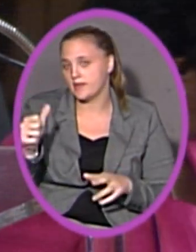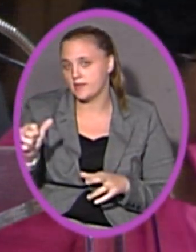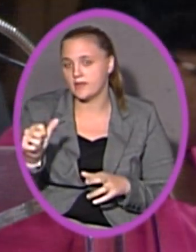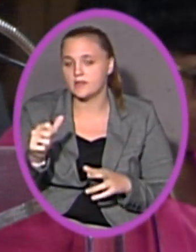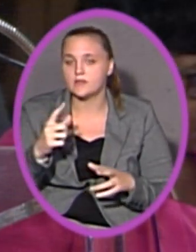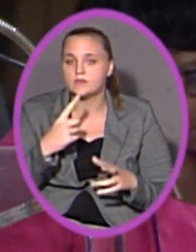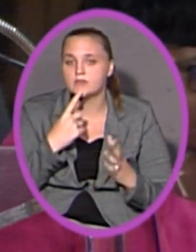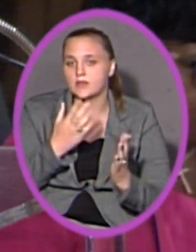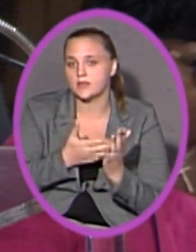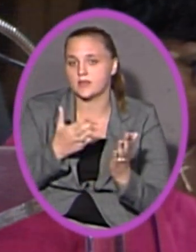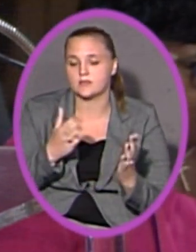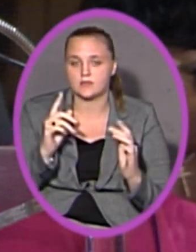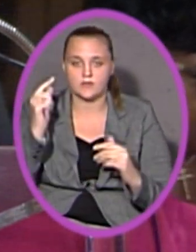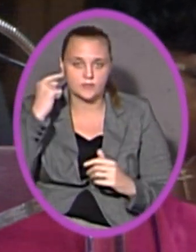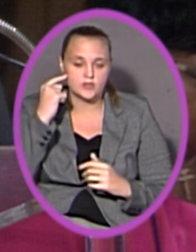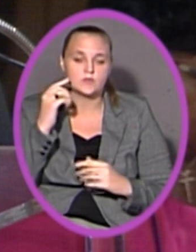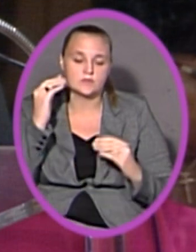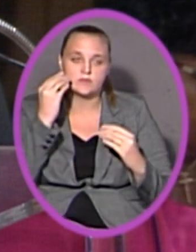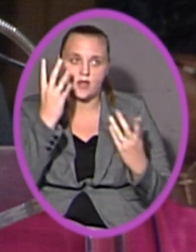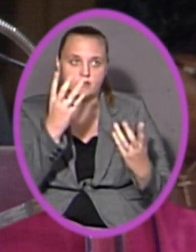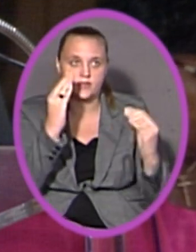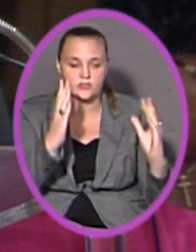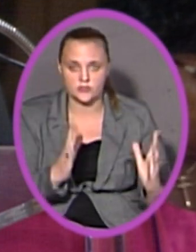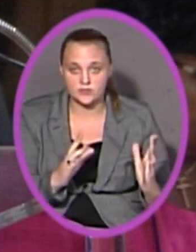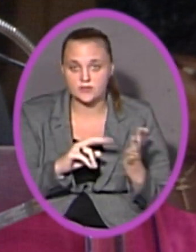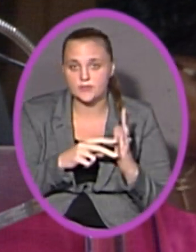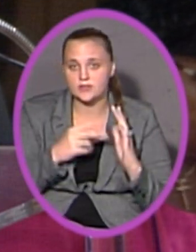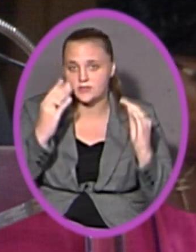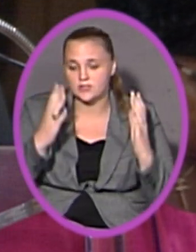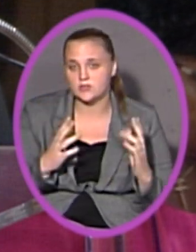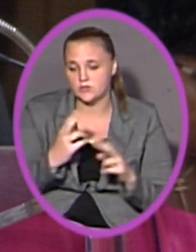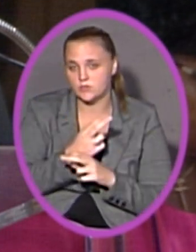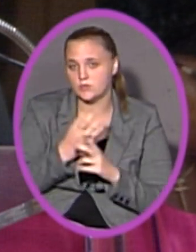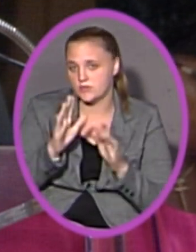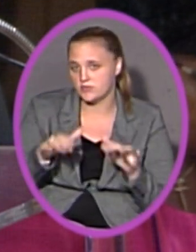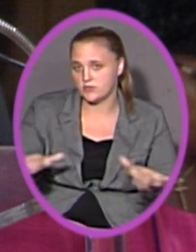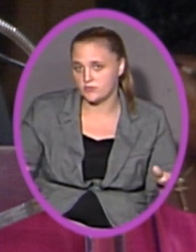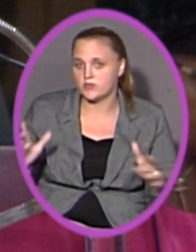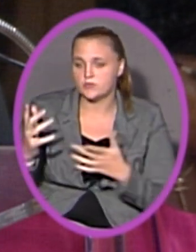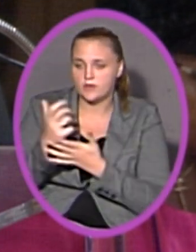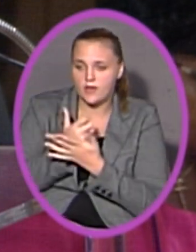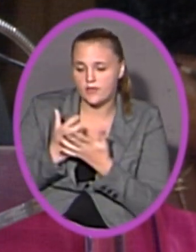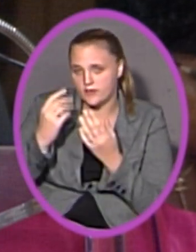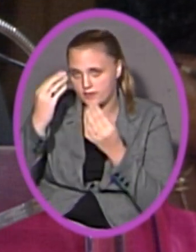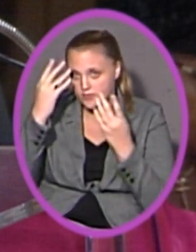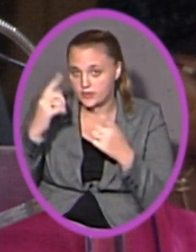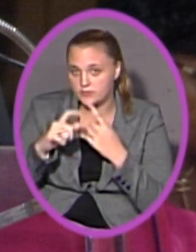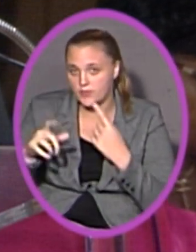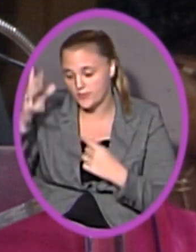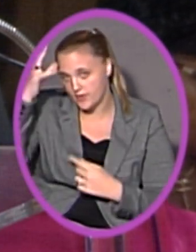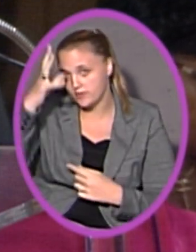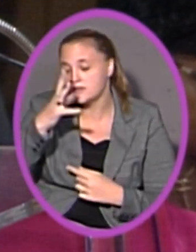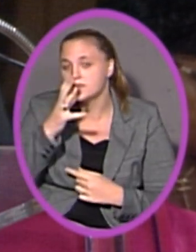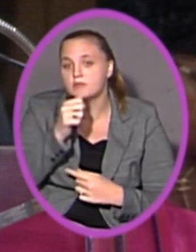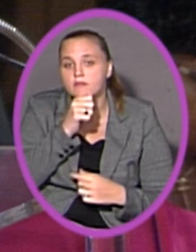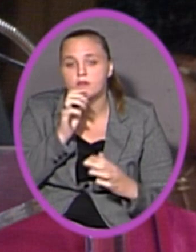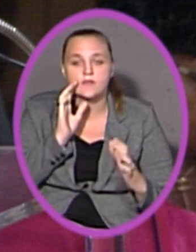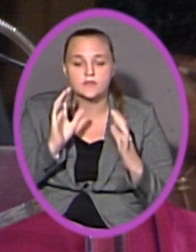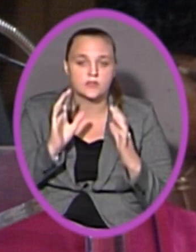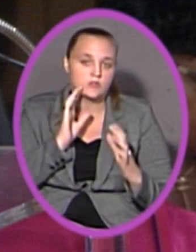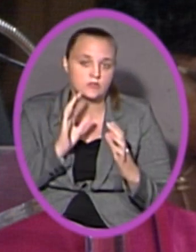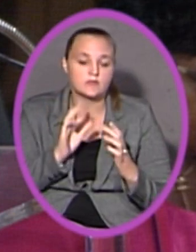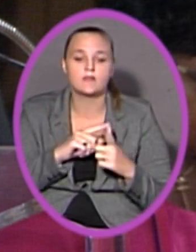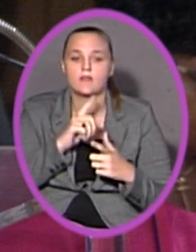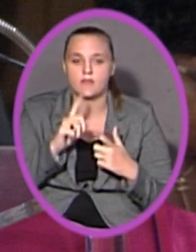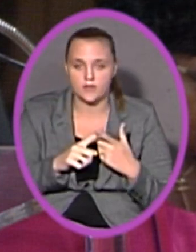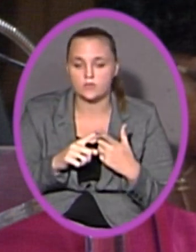against the government to their teachers. That is, the teachers would use the children to gather information from the parents' private conversations which would